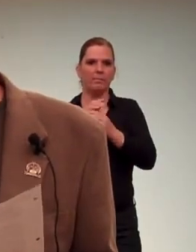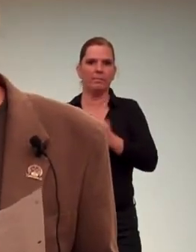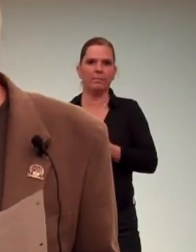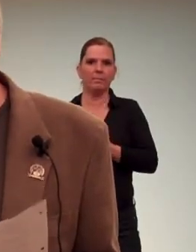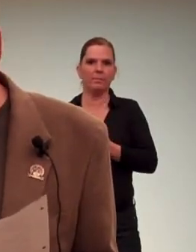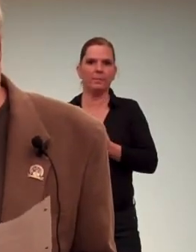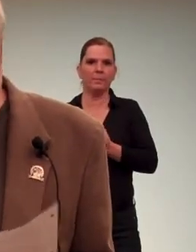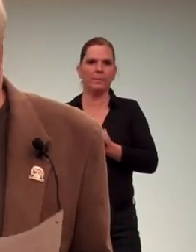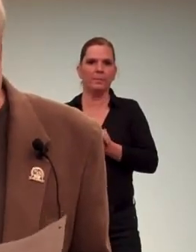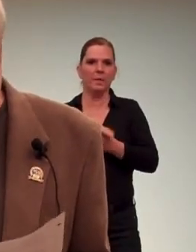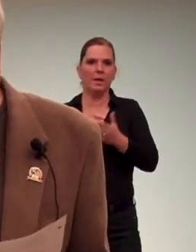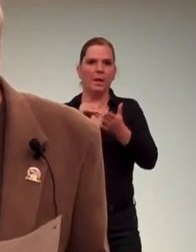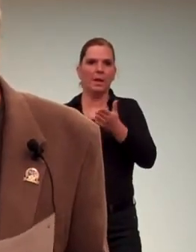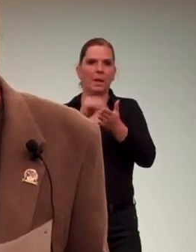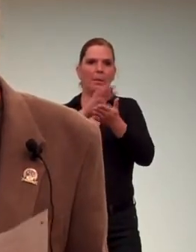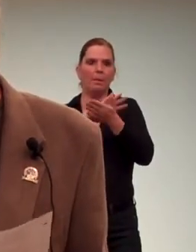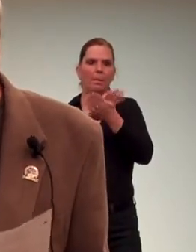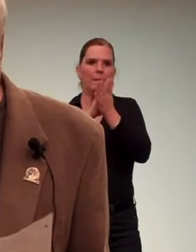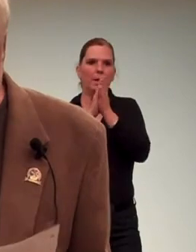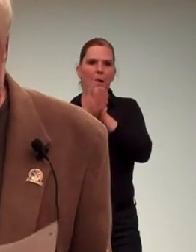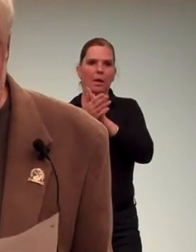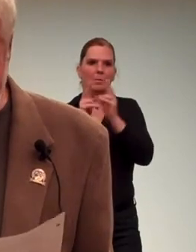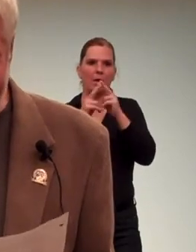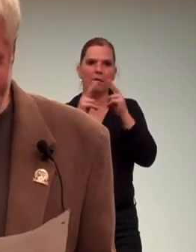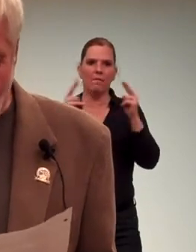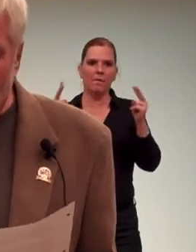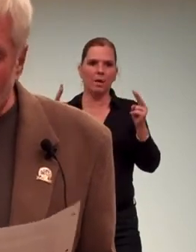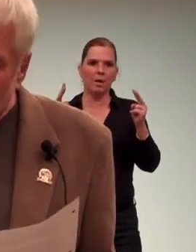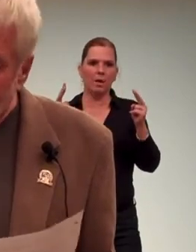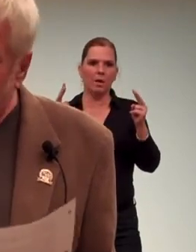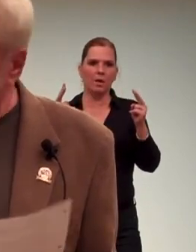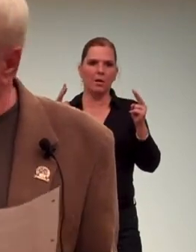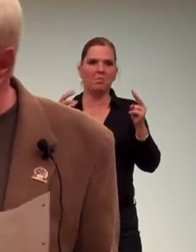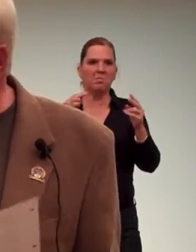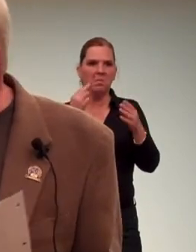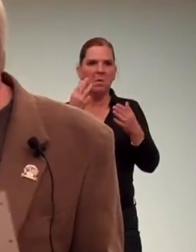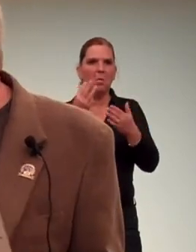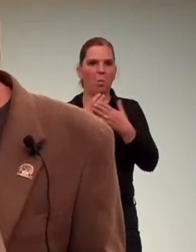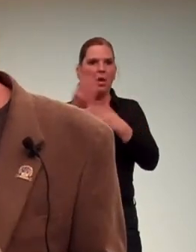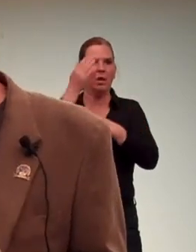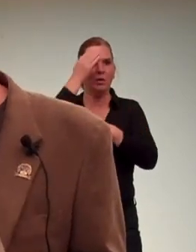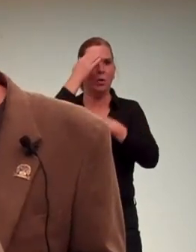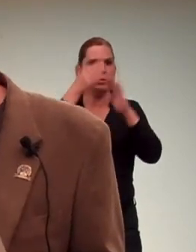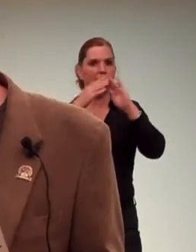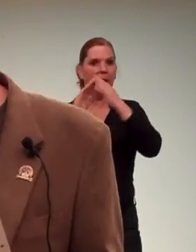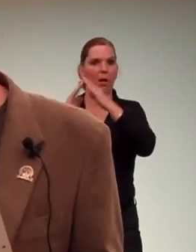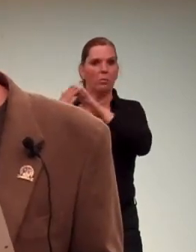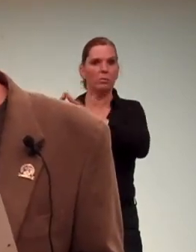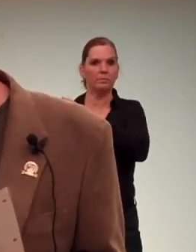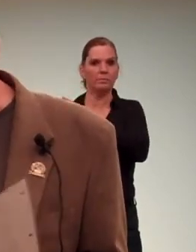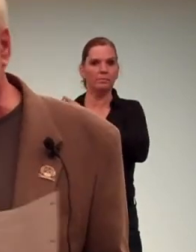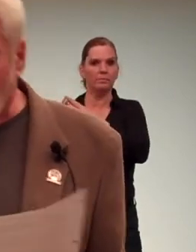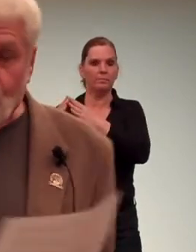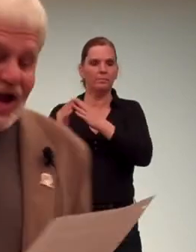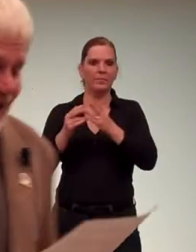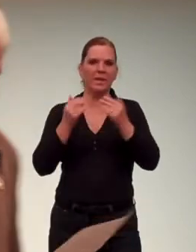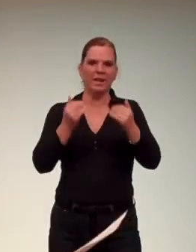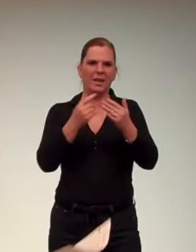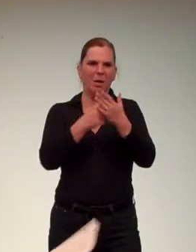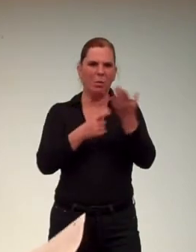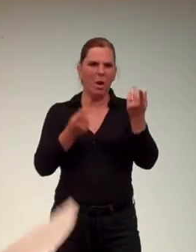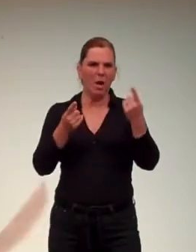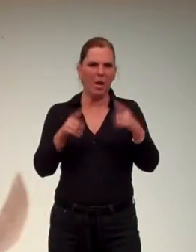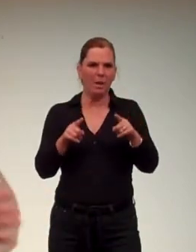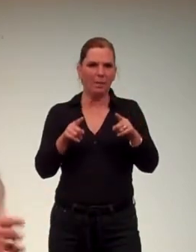It becomes a very well-known town. Now, what